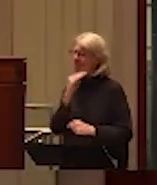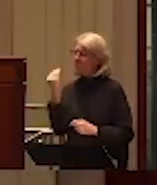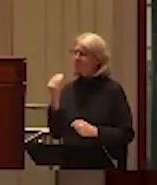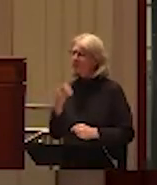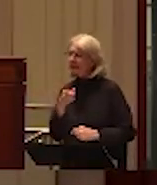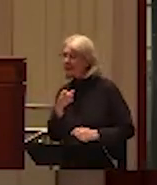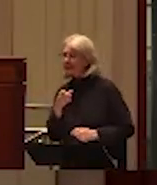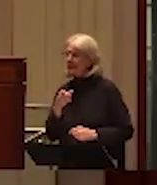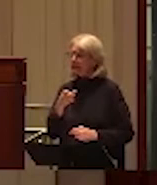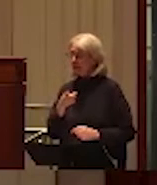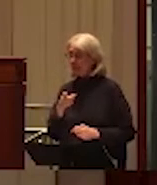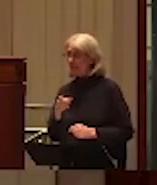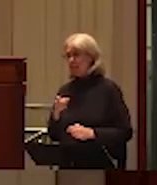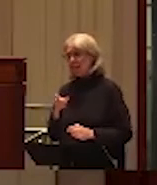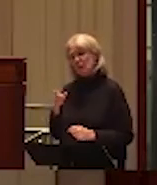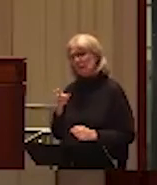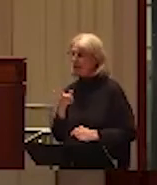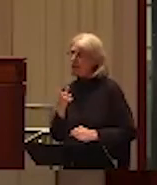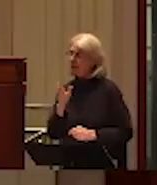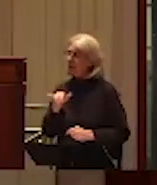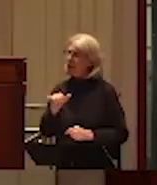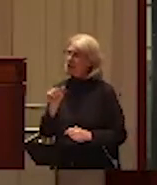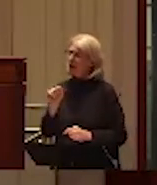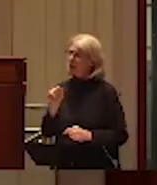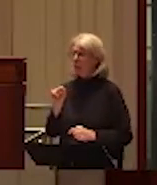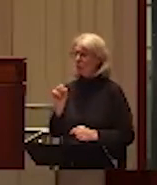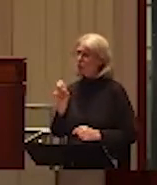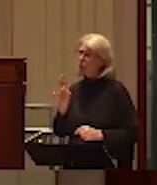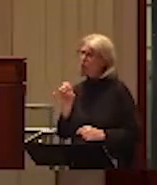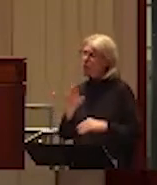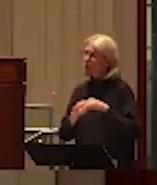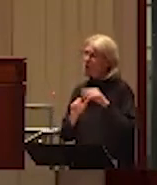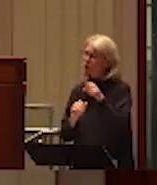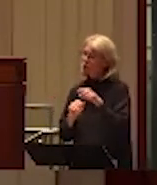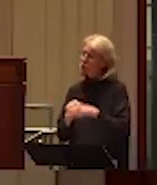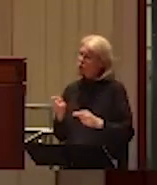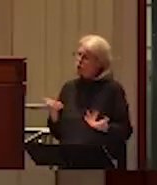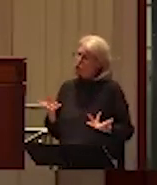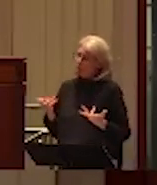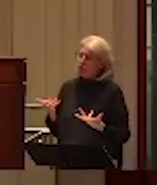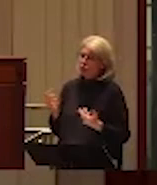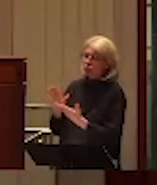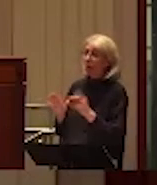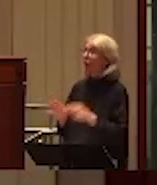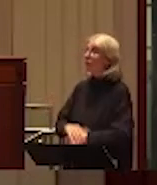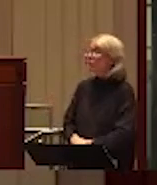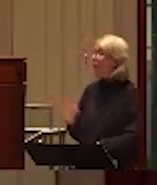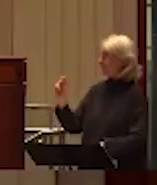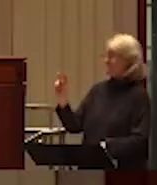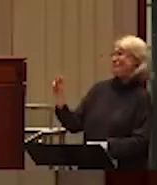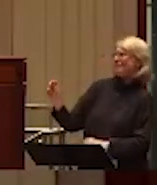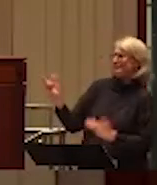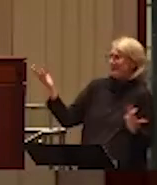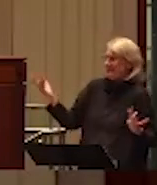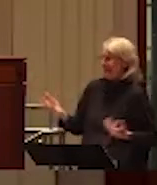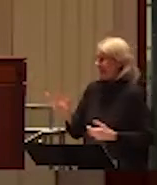you're being abused and you probably should, you know, do something about that. And he very cheerfully said, no, I'm not. And